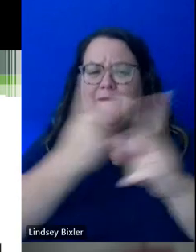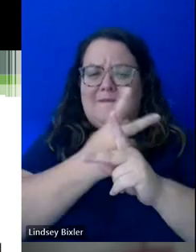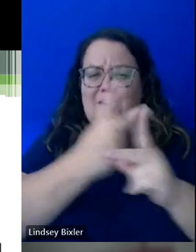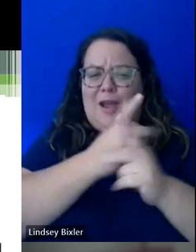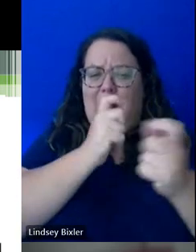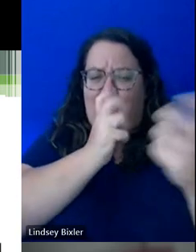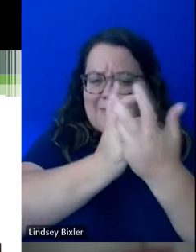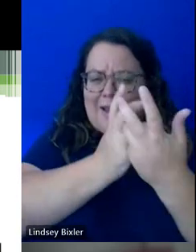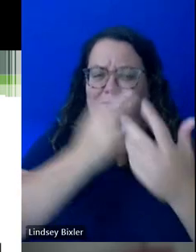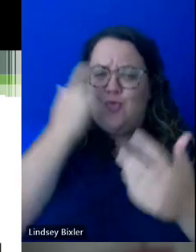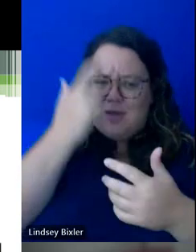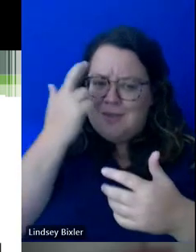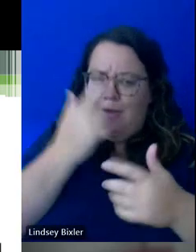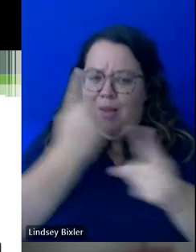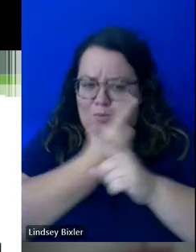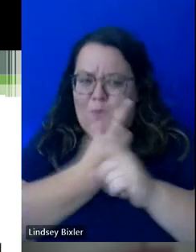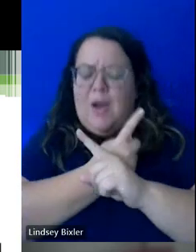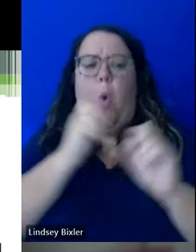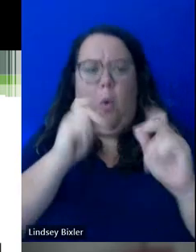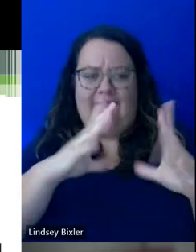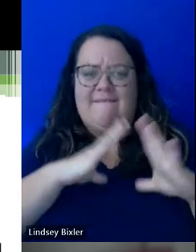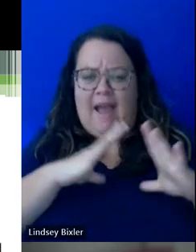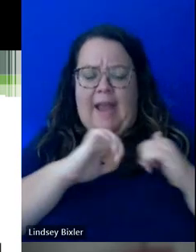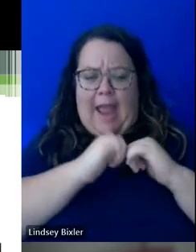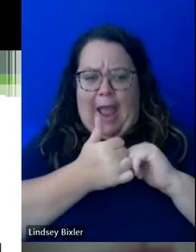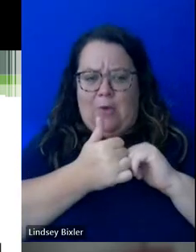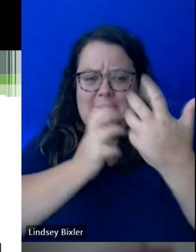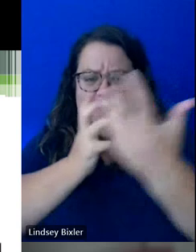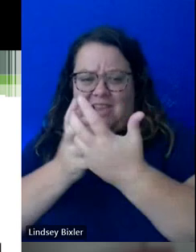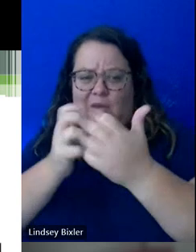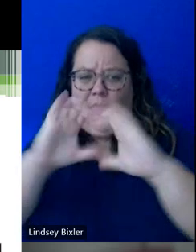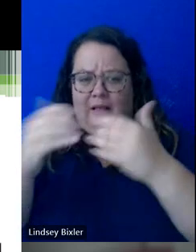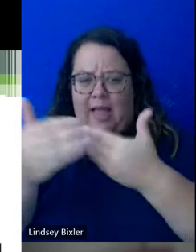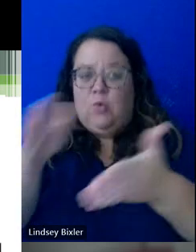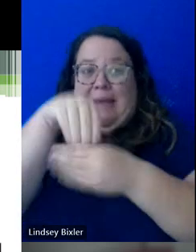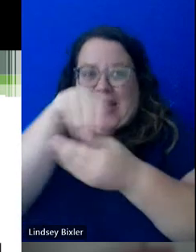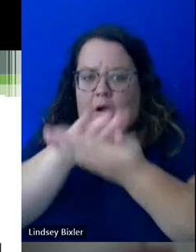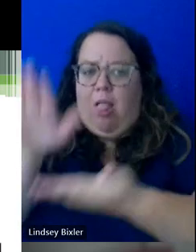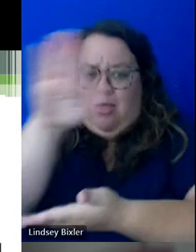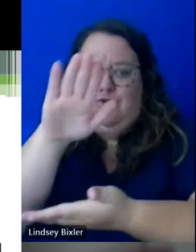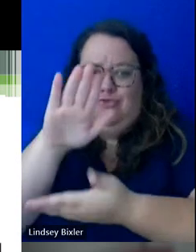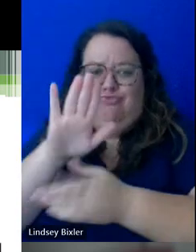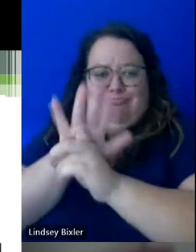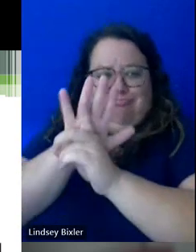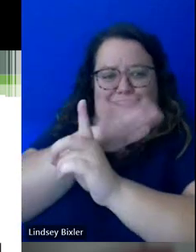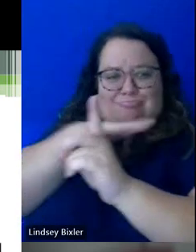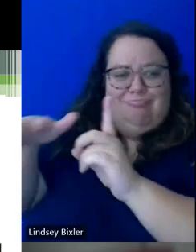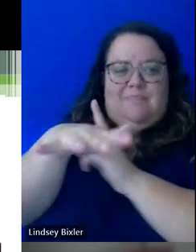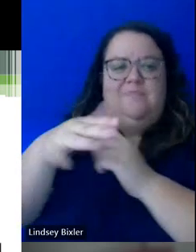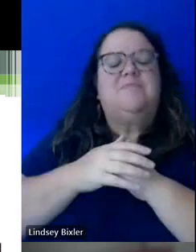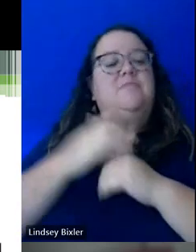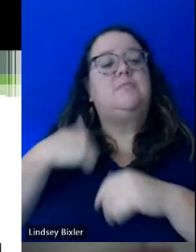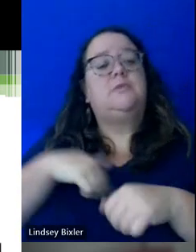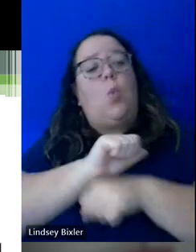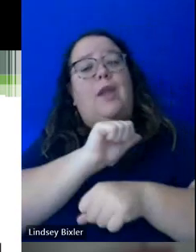appropriate. And then if it is, how does that work in a classroom in college? And so part of that is that we work with faculty